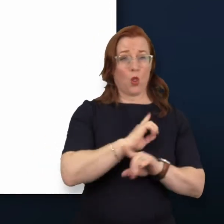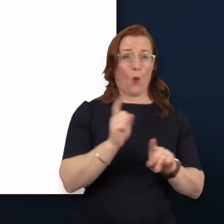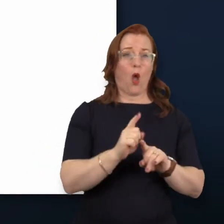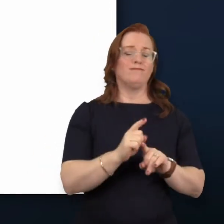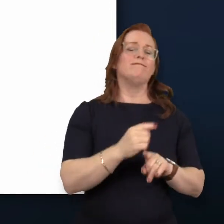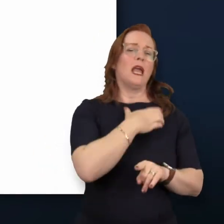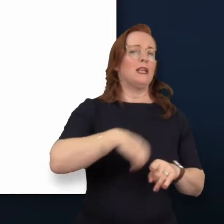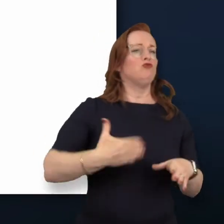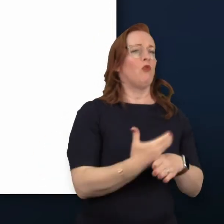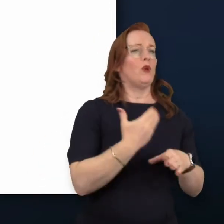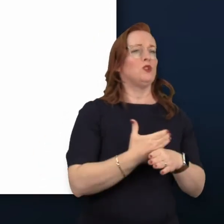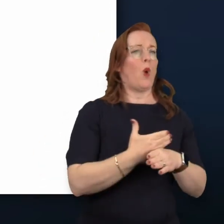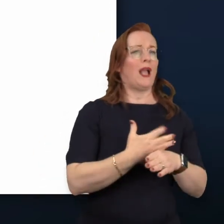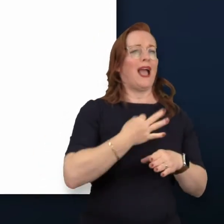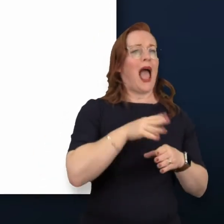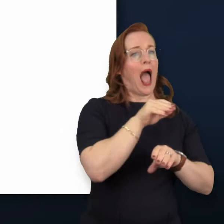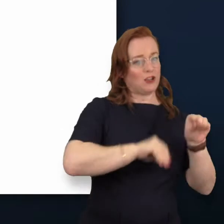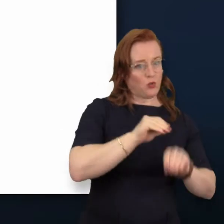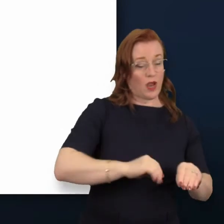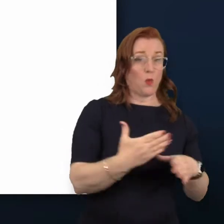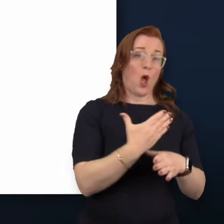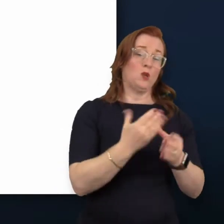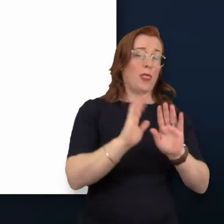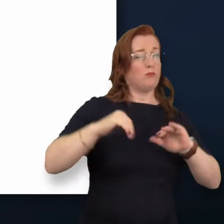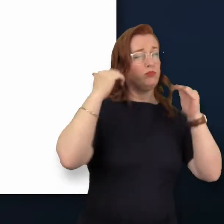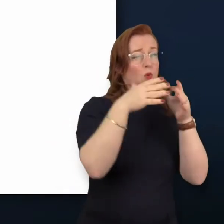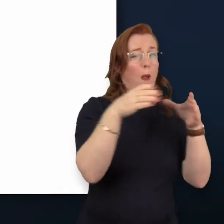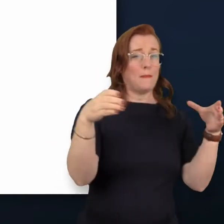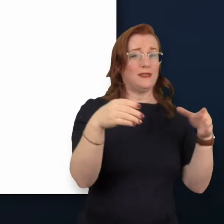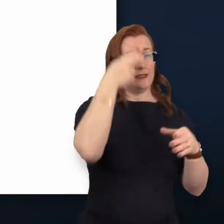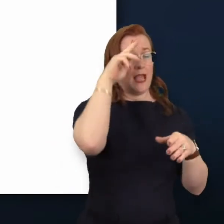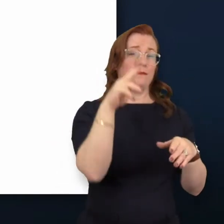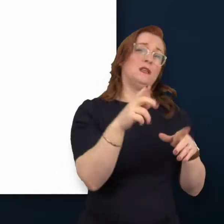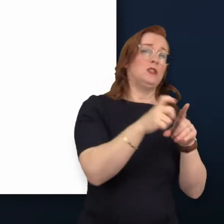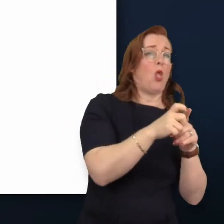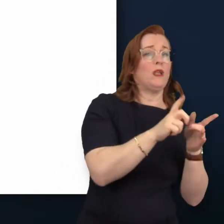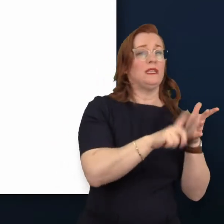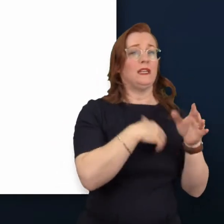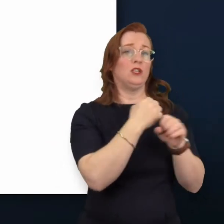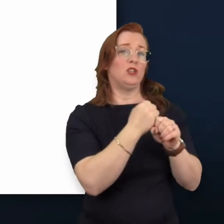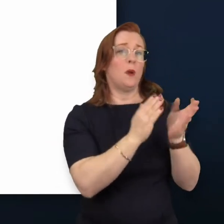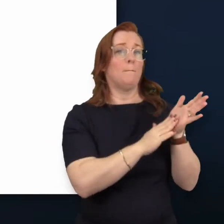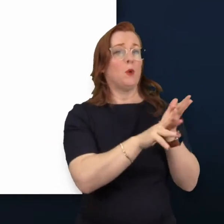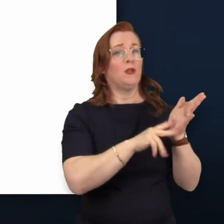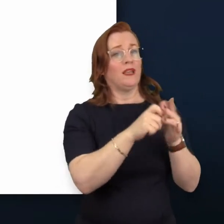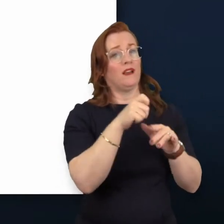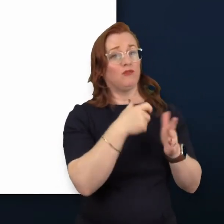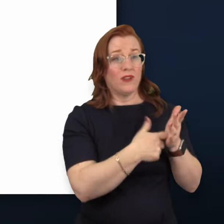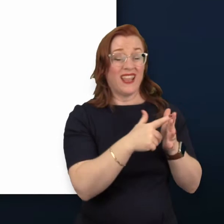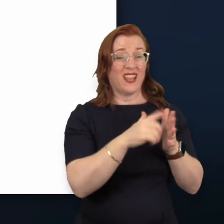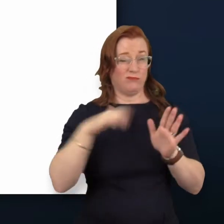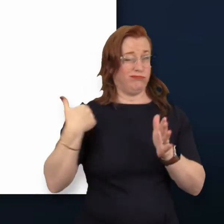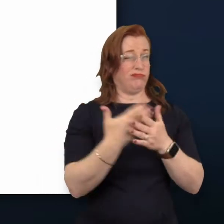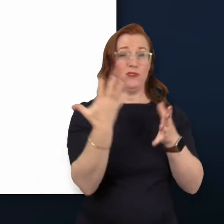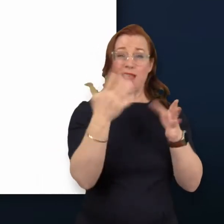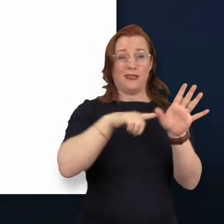insurance sector, where I worked for companies like Deloitte, Legal & General and Munich Re for nearly a decade, so I